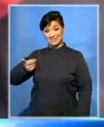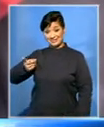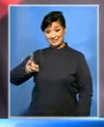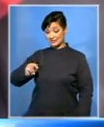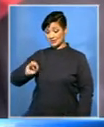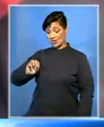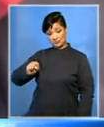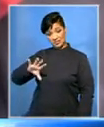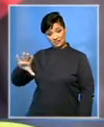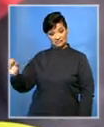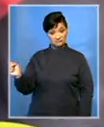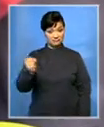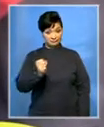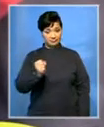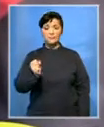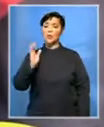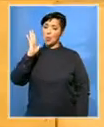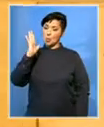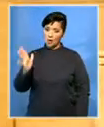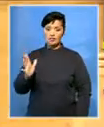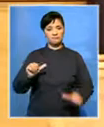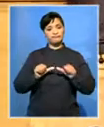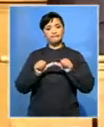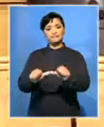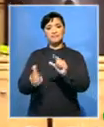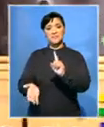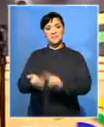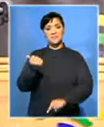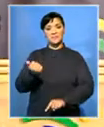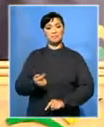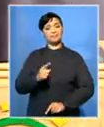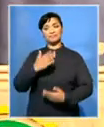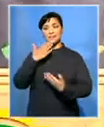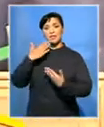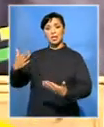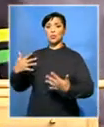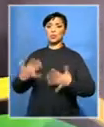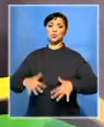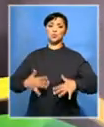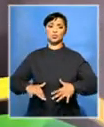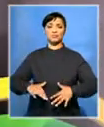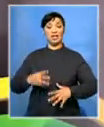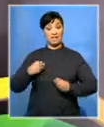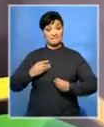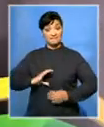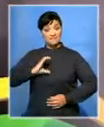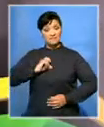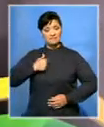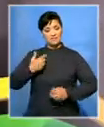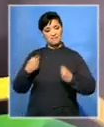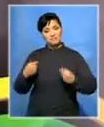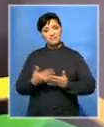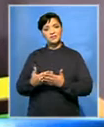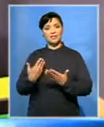capable team, to even greater heights. Peliso thanked the public broadcaster for its confidence in her. Fortunately for me,